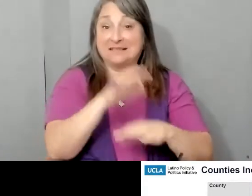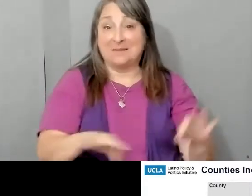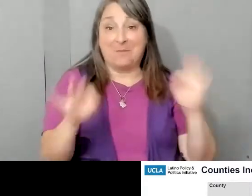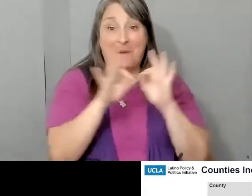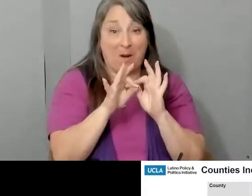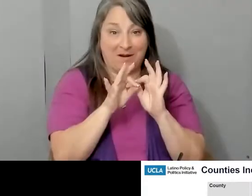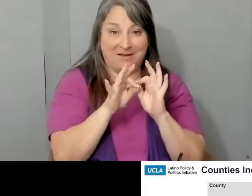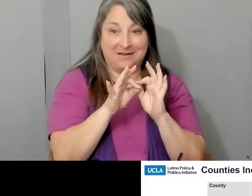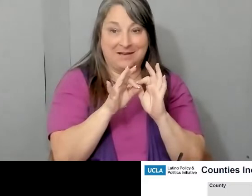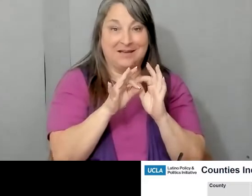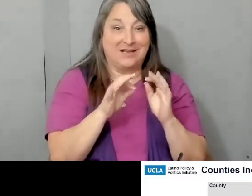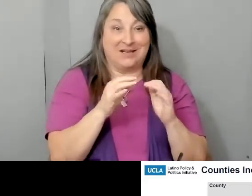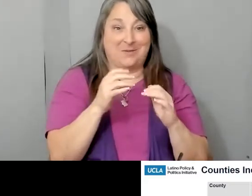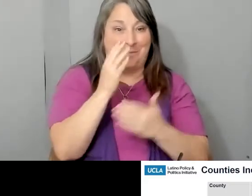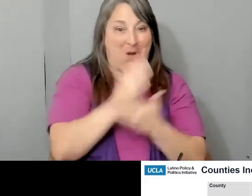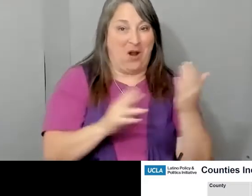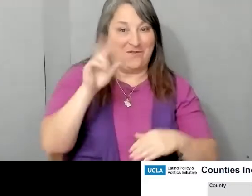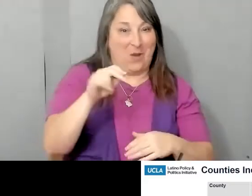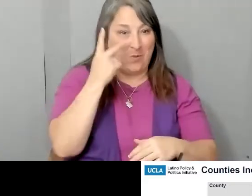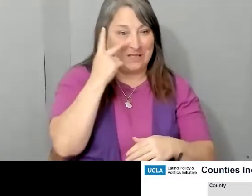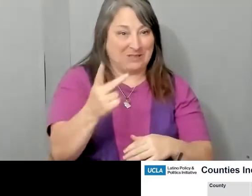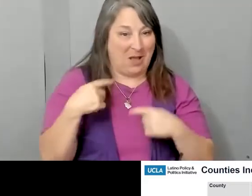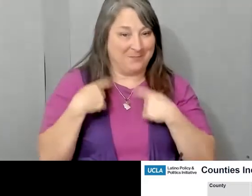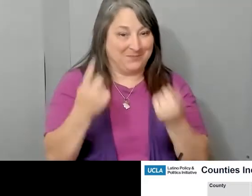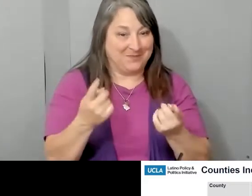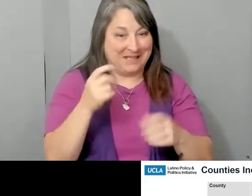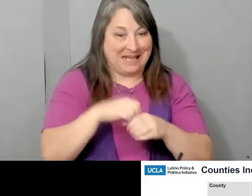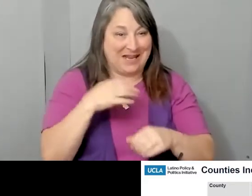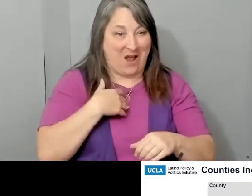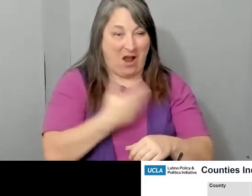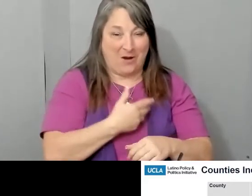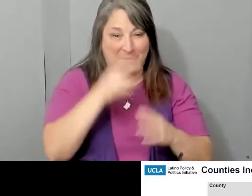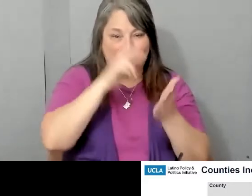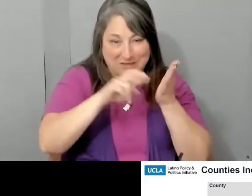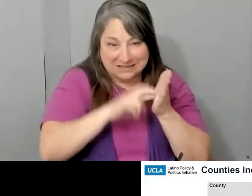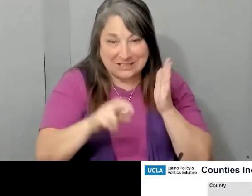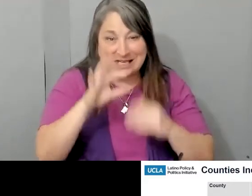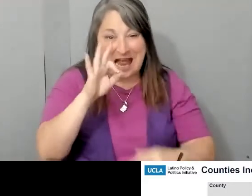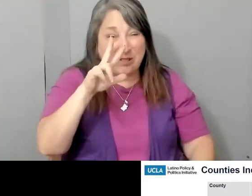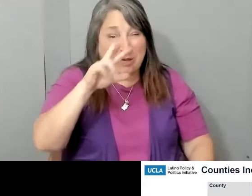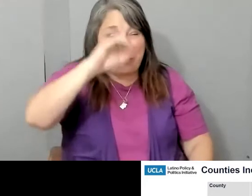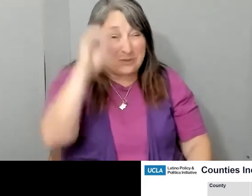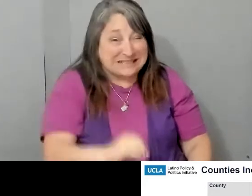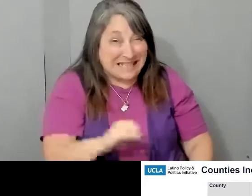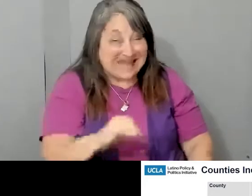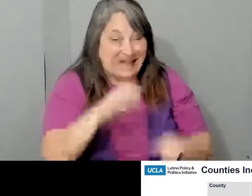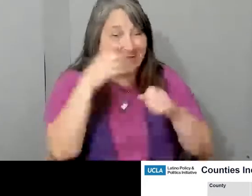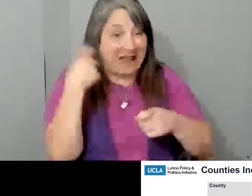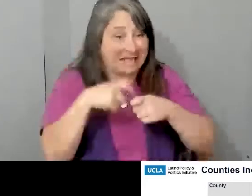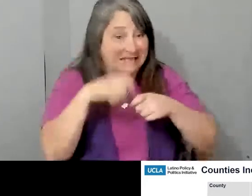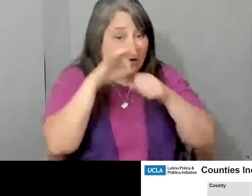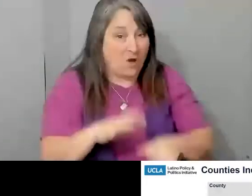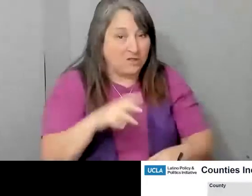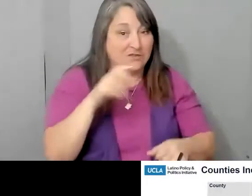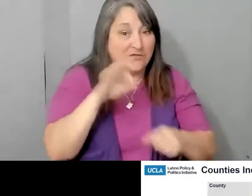share of no that we saw to date in our findings. 93% of Latino voters voted no, compared to